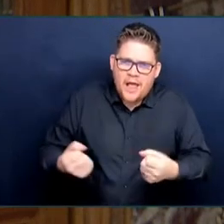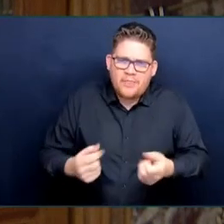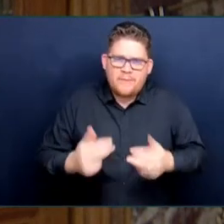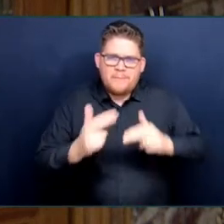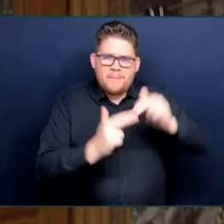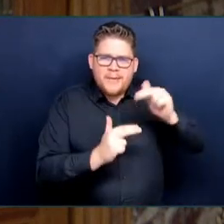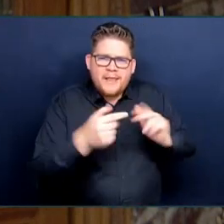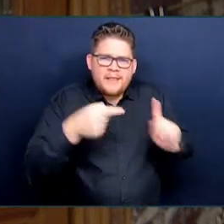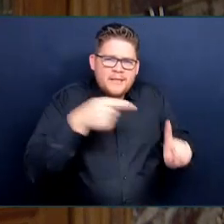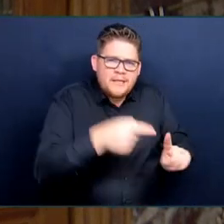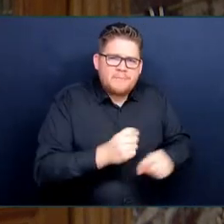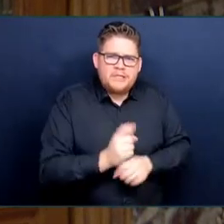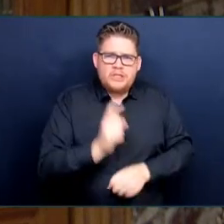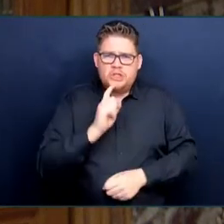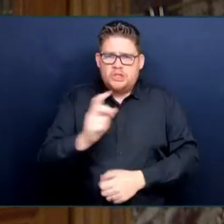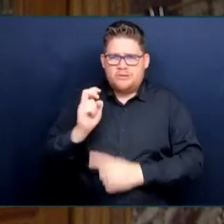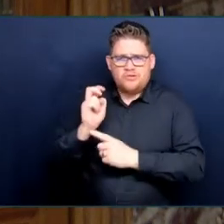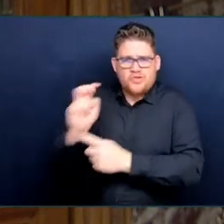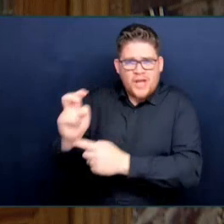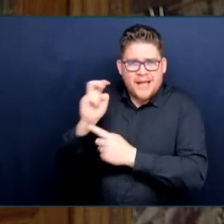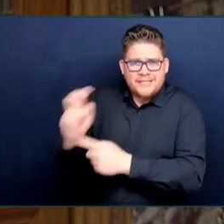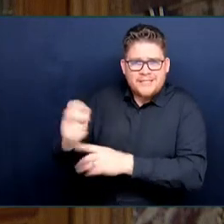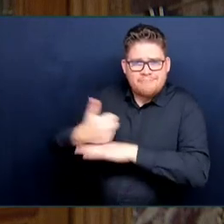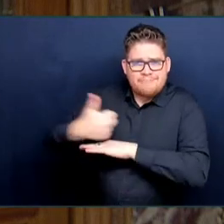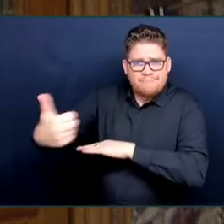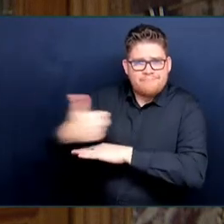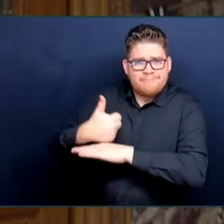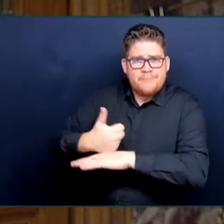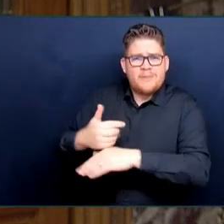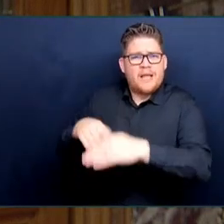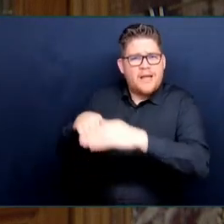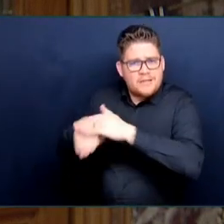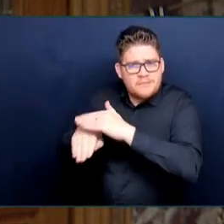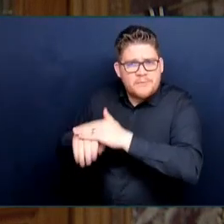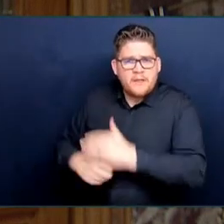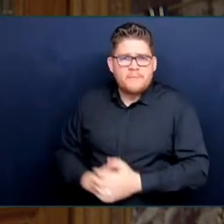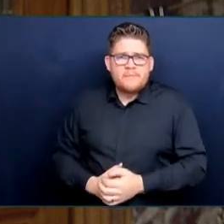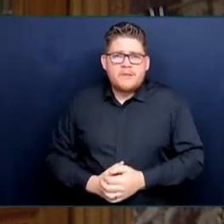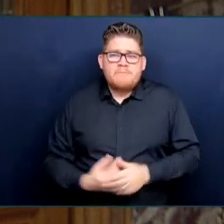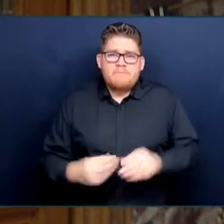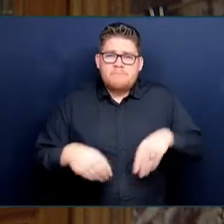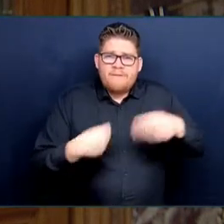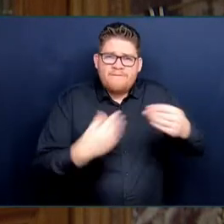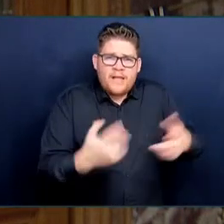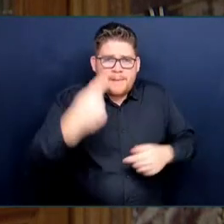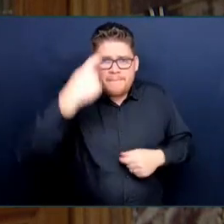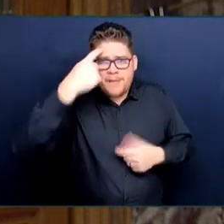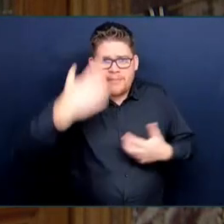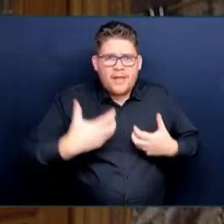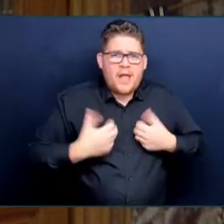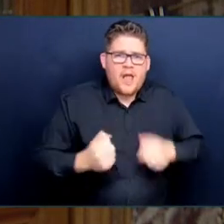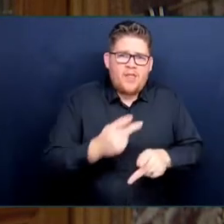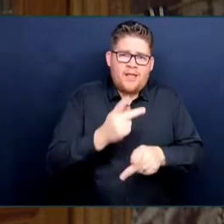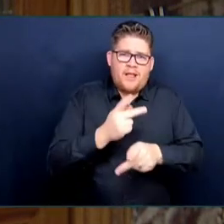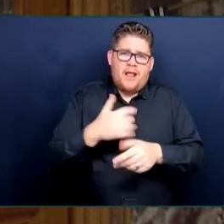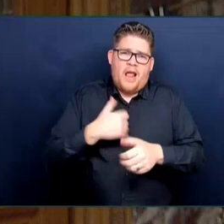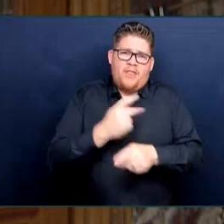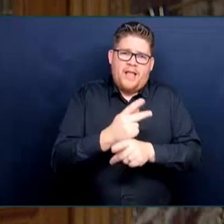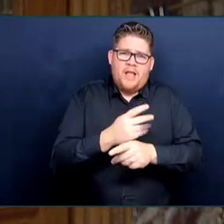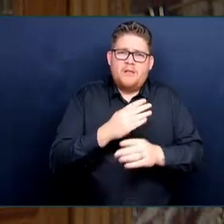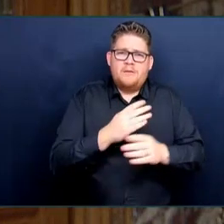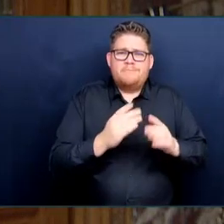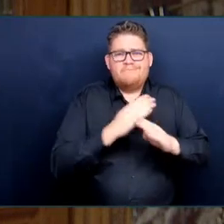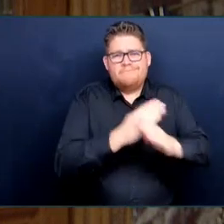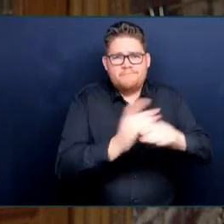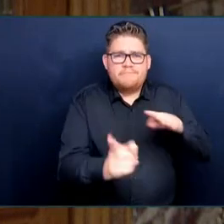We could have had preventative mental health care and brought people with disabilities out of poverty. Let